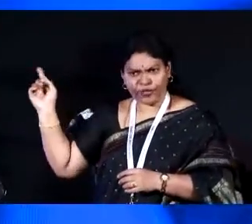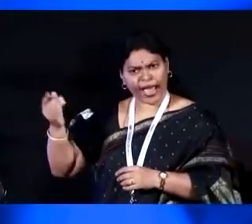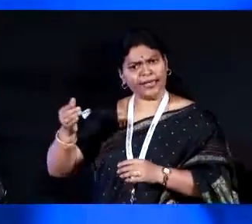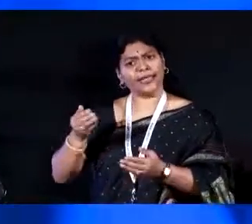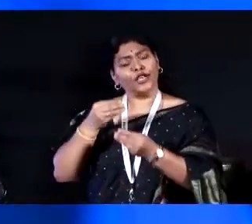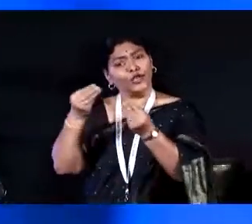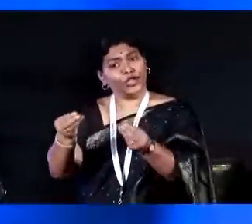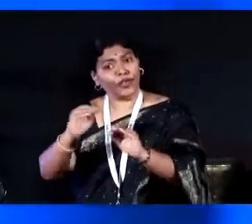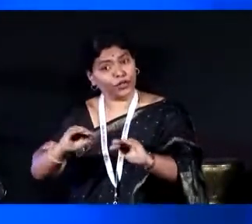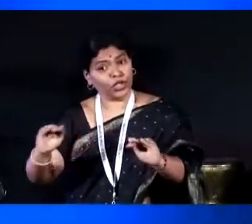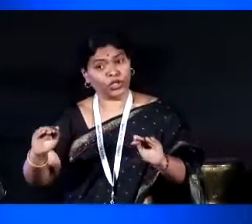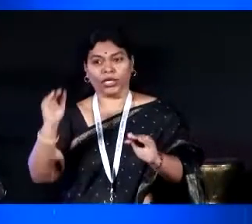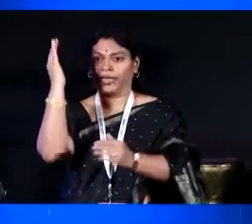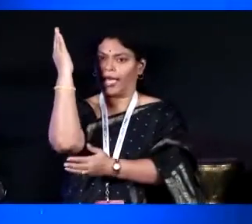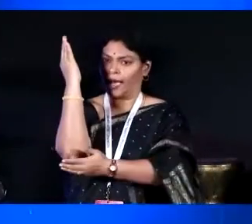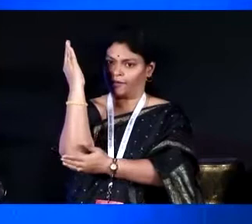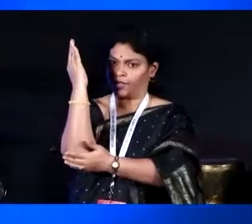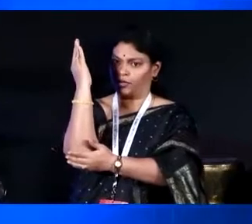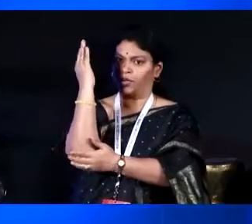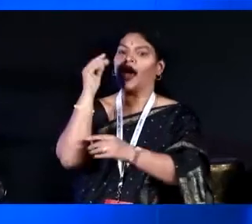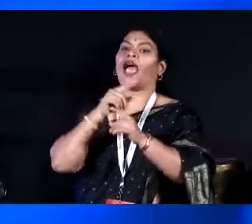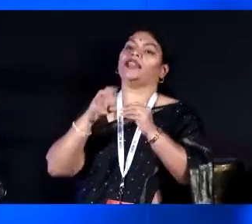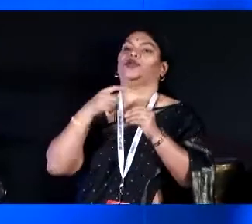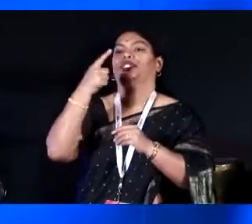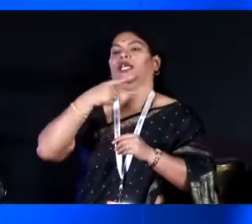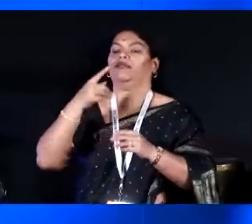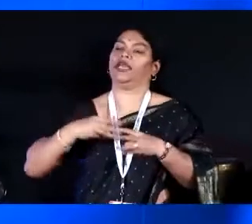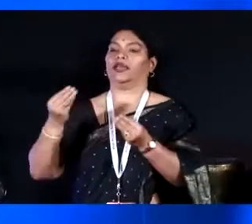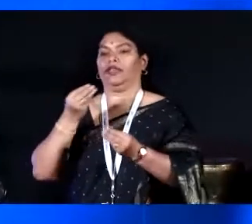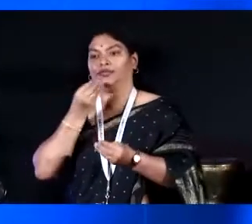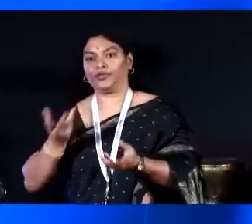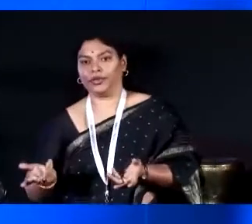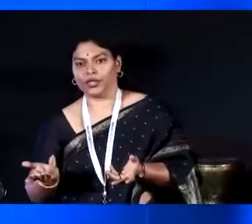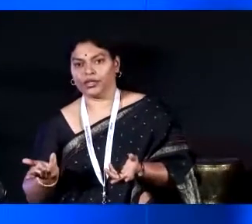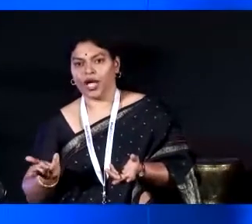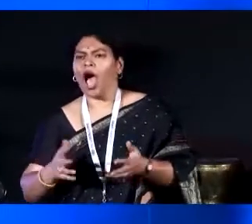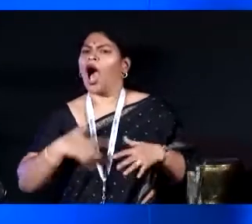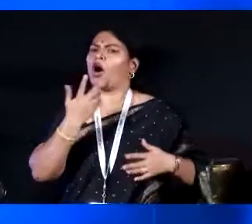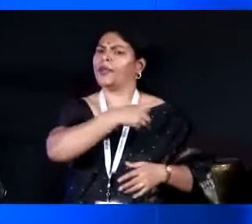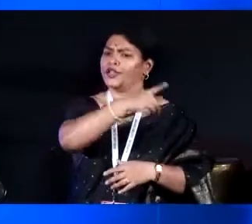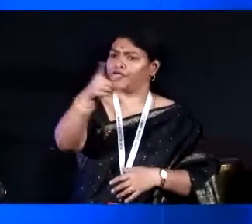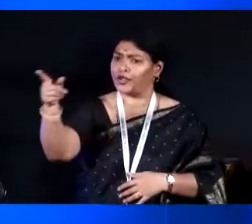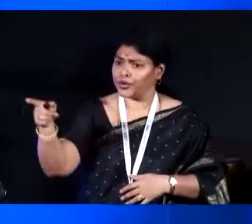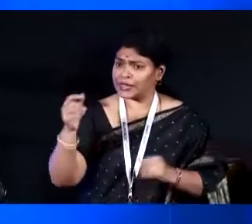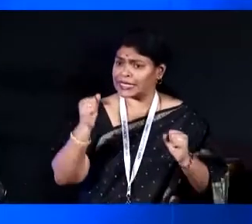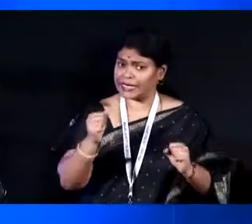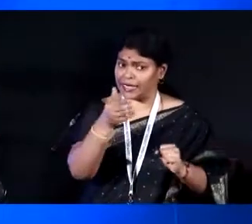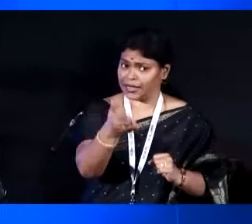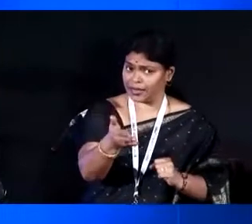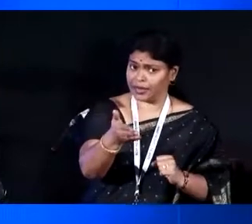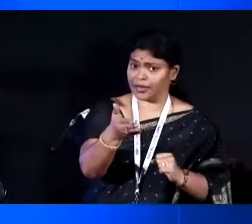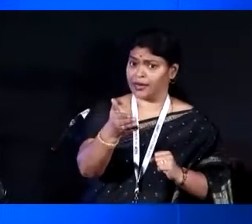in the midday meal, you say we are providing midday meal. How many of us sitting here in this room